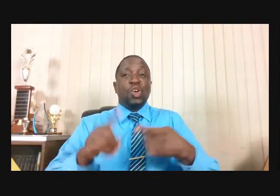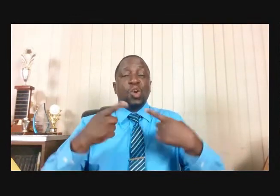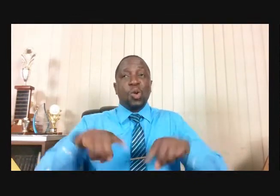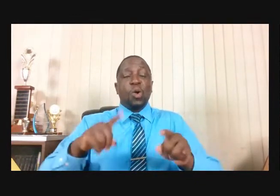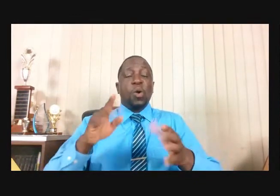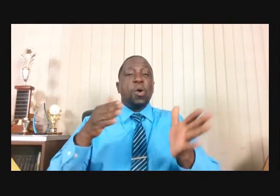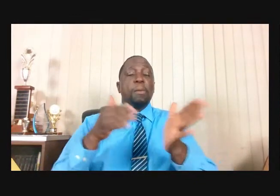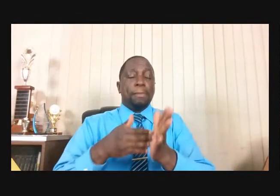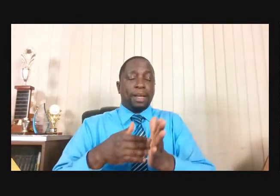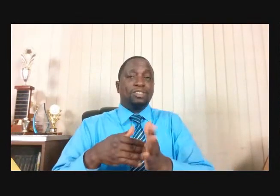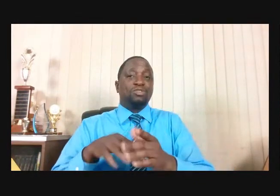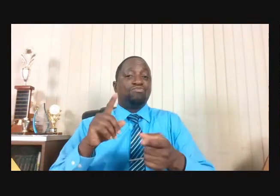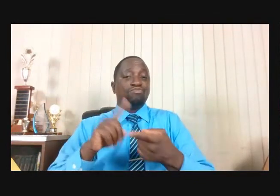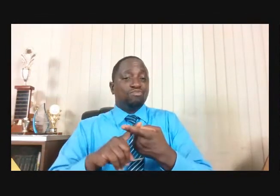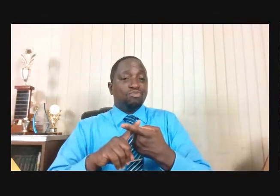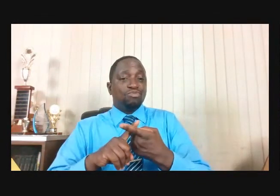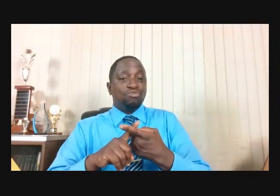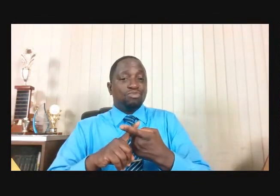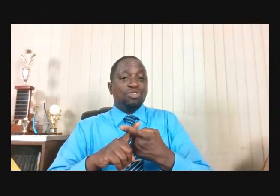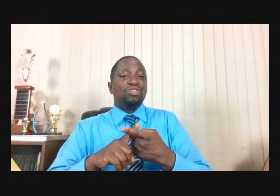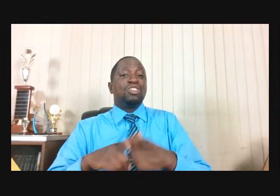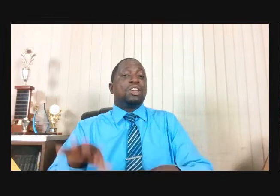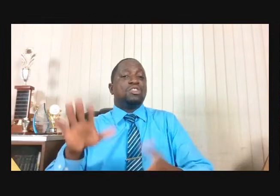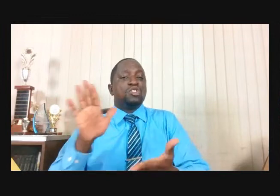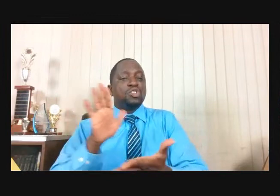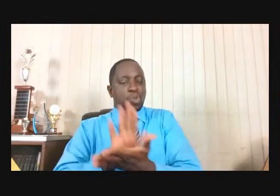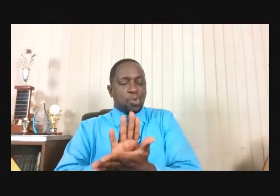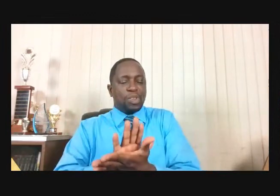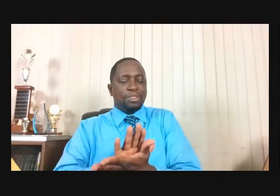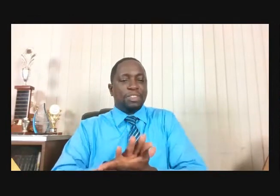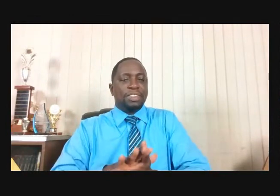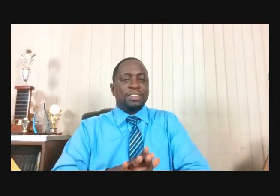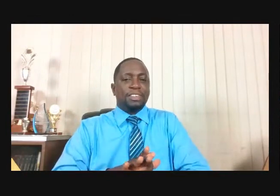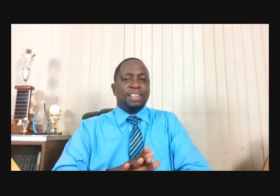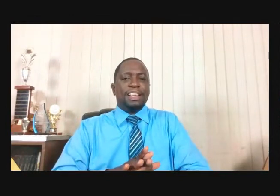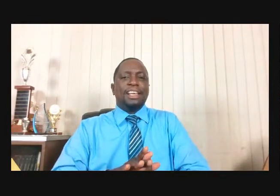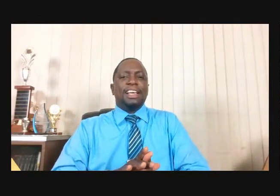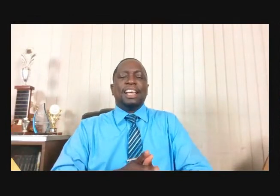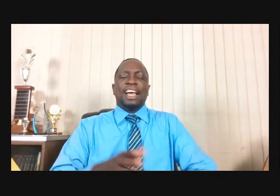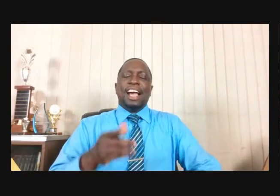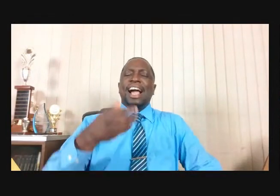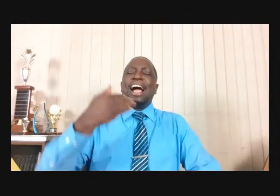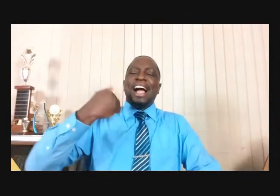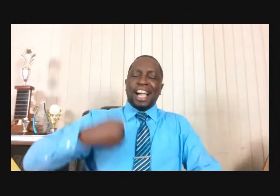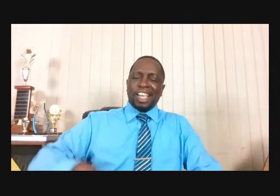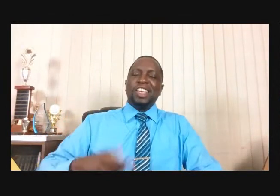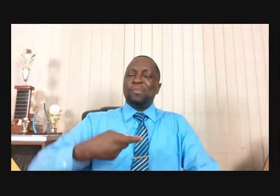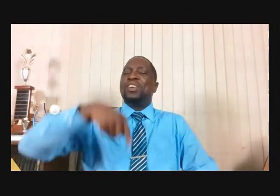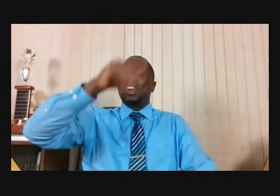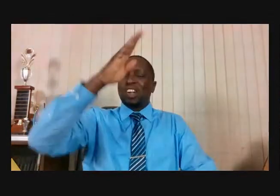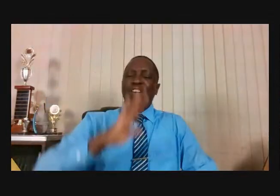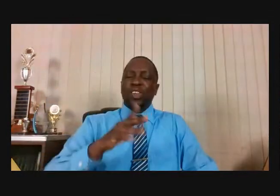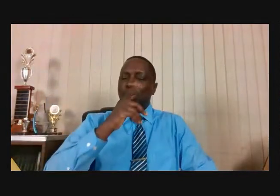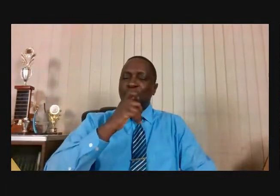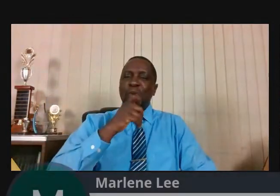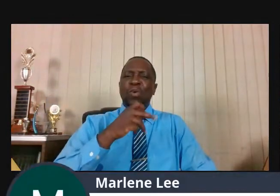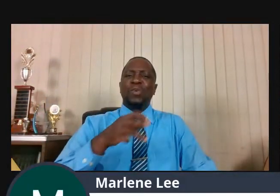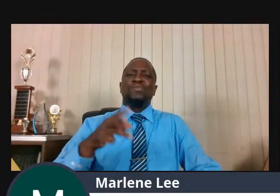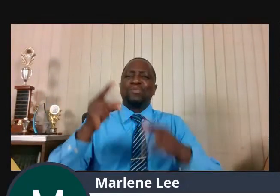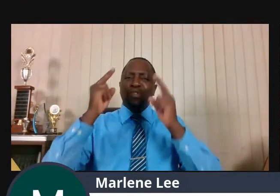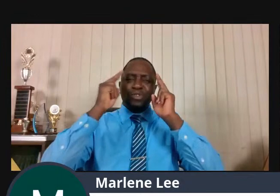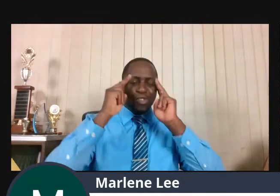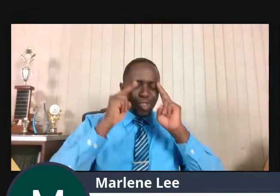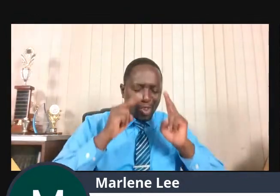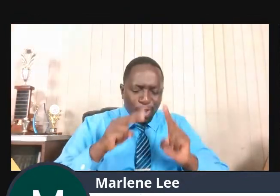of these, my brethren. You have done it to me. I am a God who takes note of the small